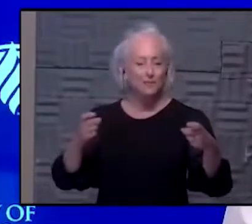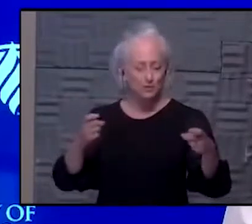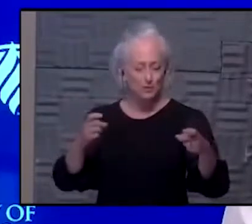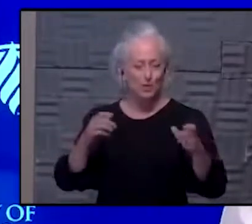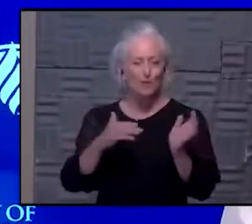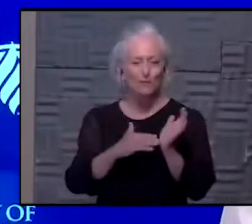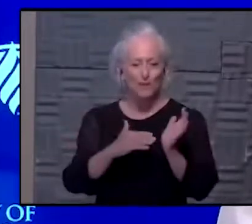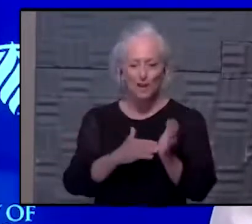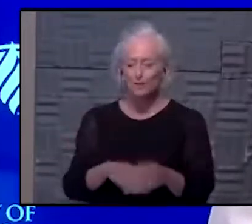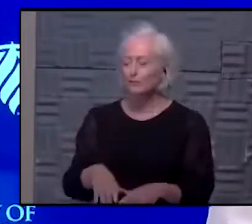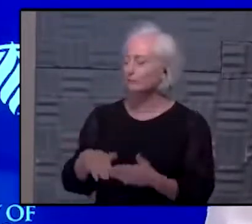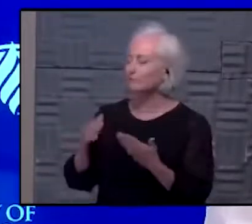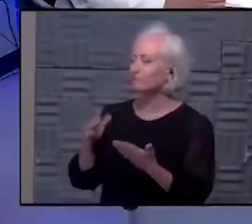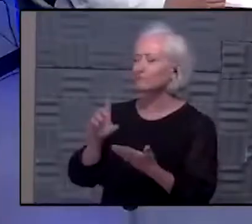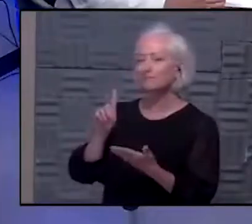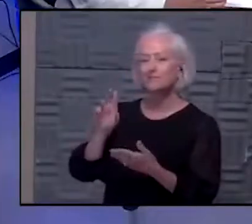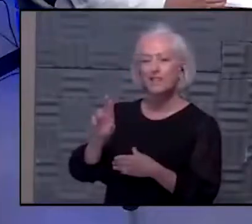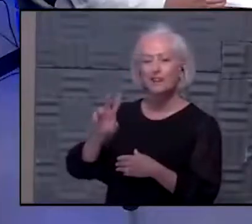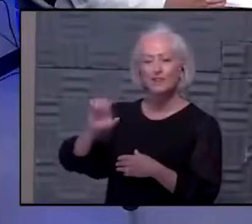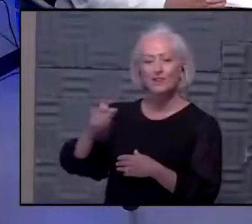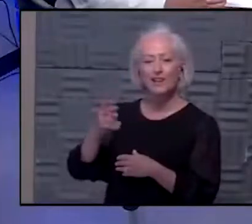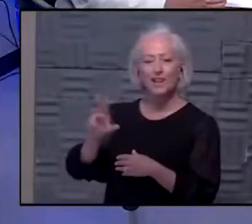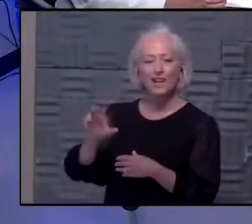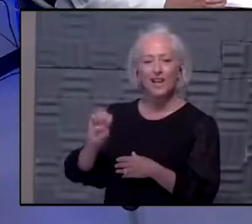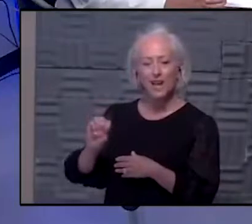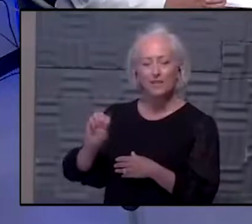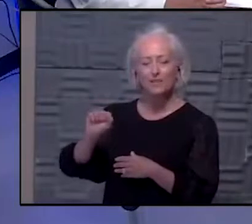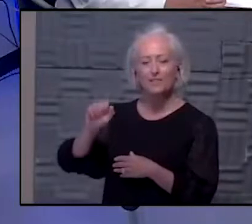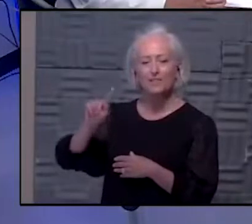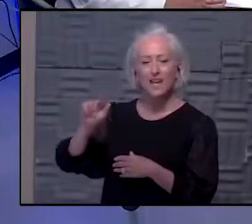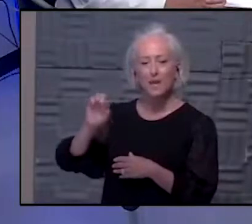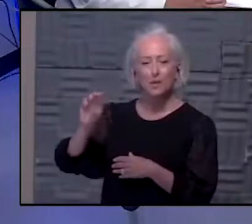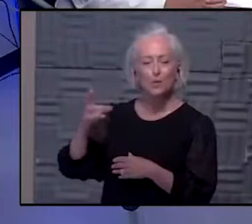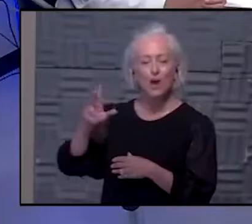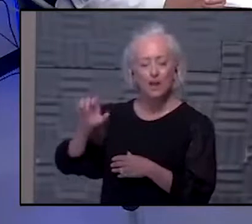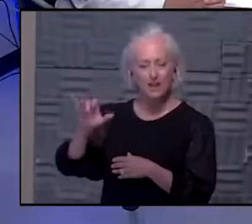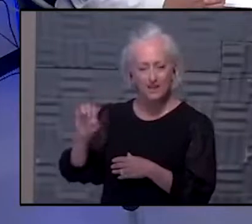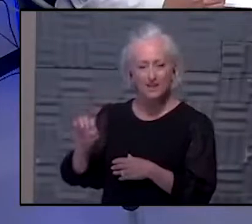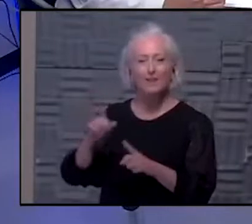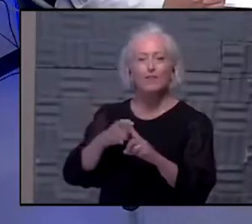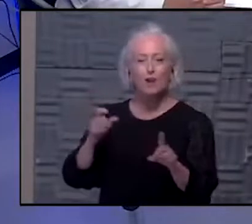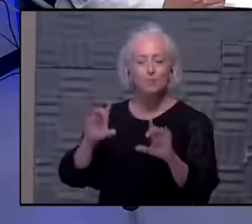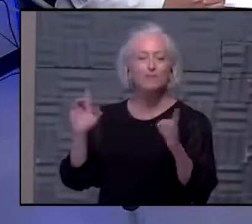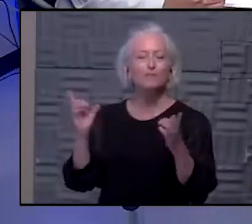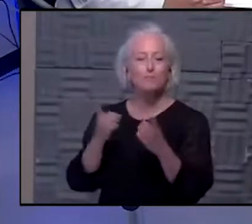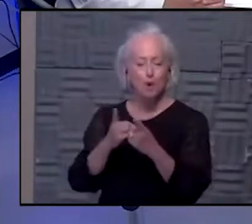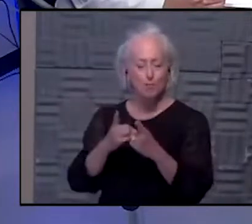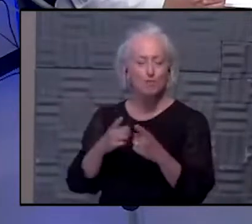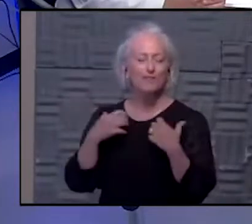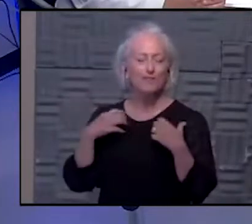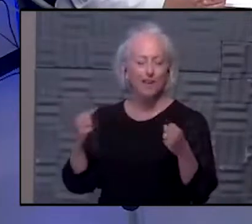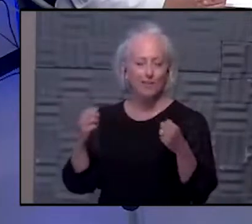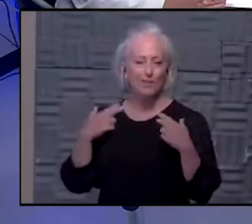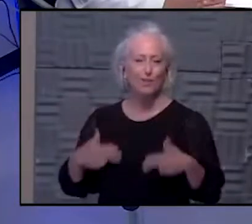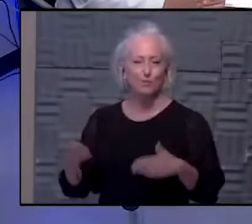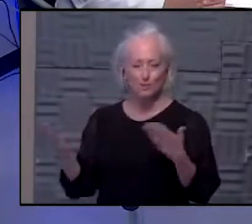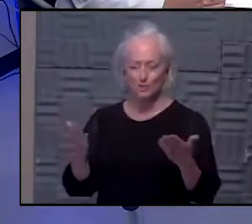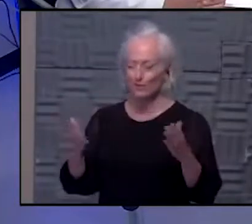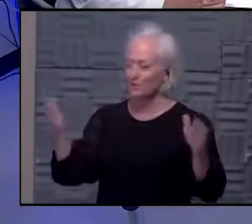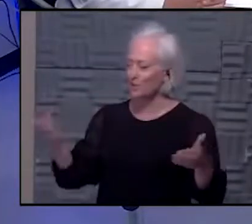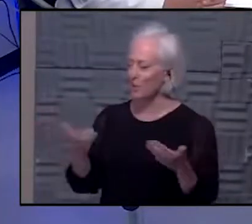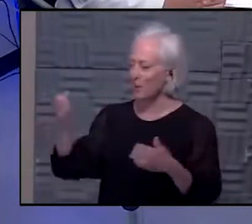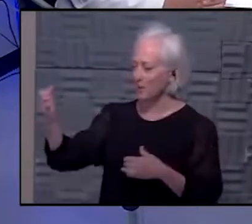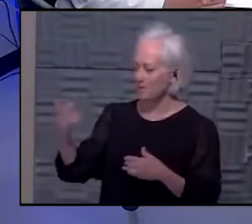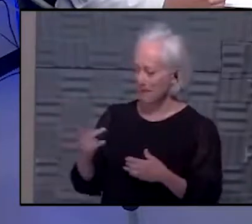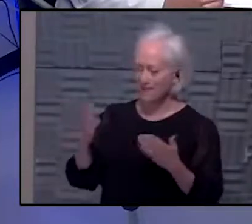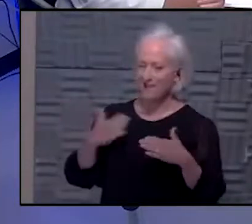welcome Dr. Catherine Satterwhite, the Regional Health Administrator for the U.S. Department of Health and Human Services, back into our studio. Hi. Welcome back, ma'am. Well, always